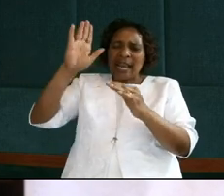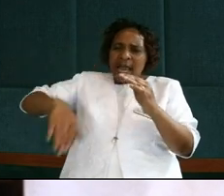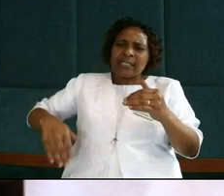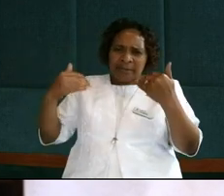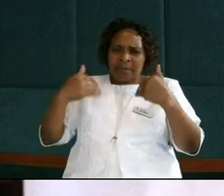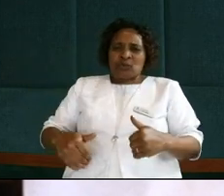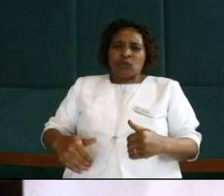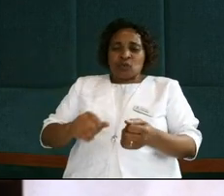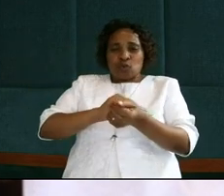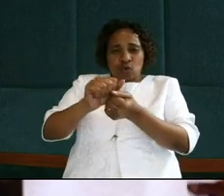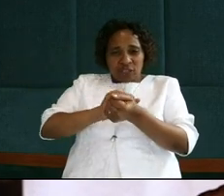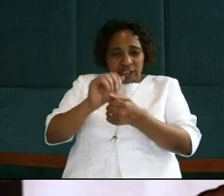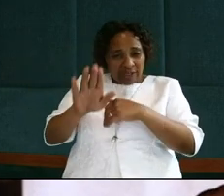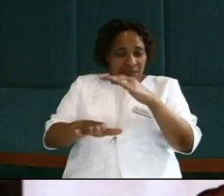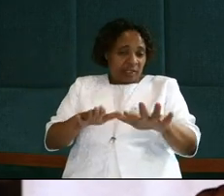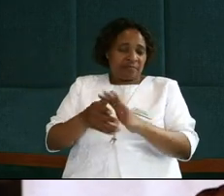one to be washed his feet.